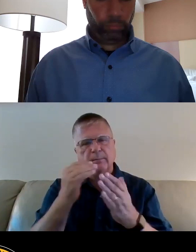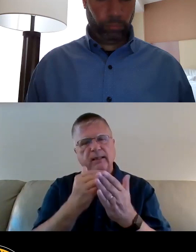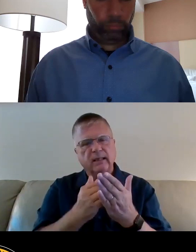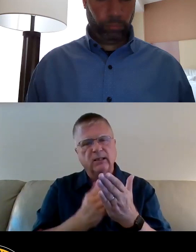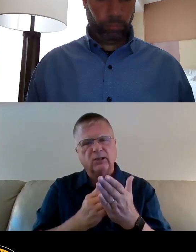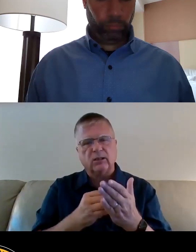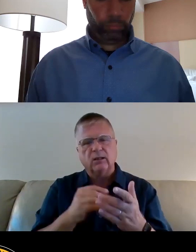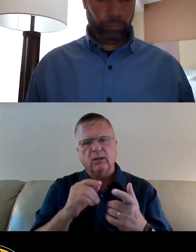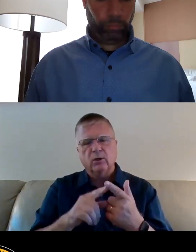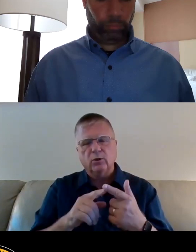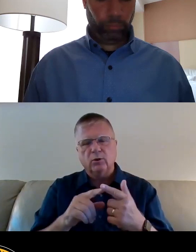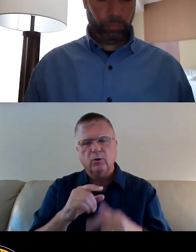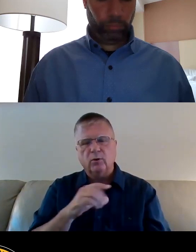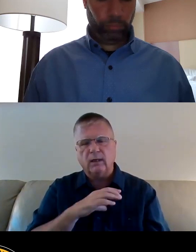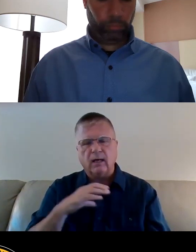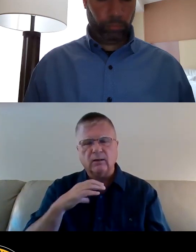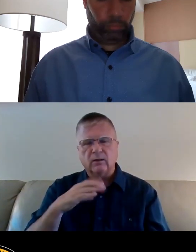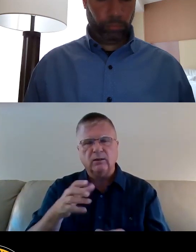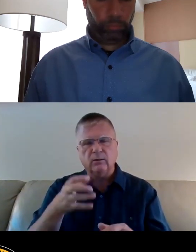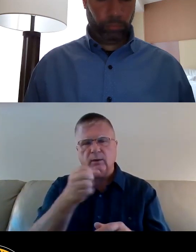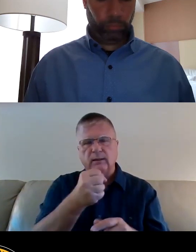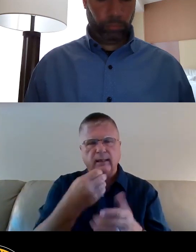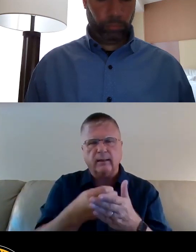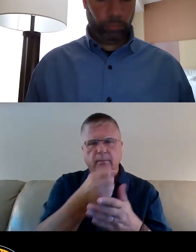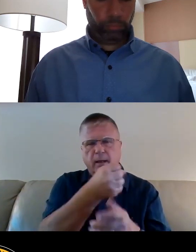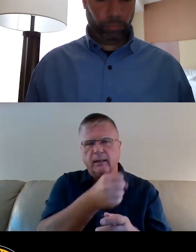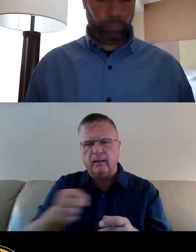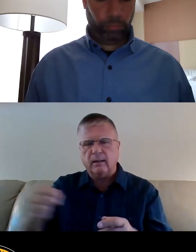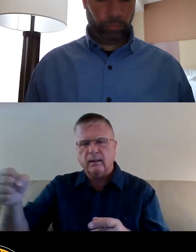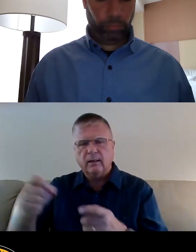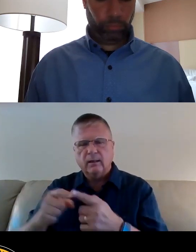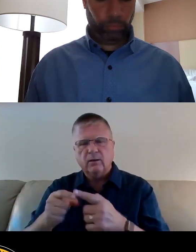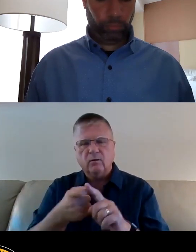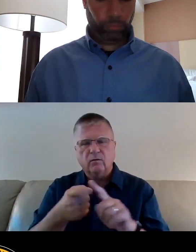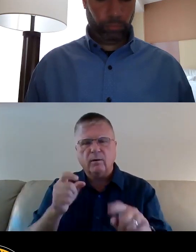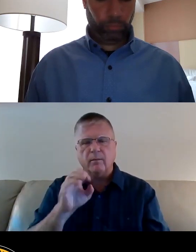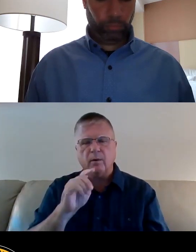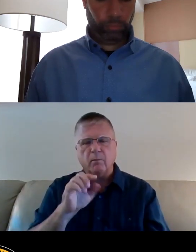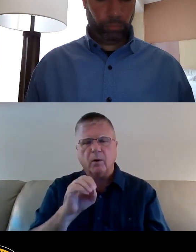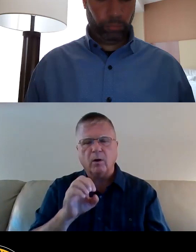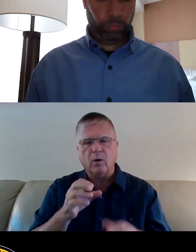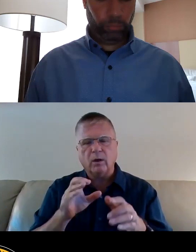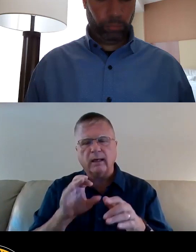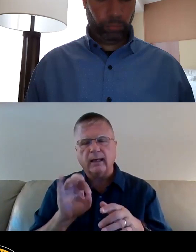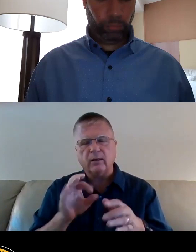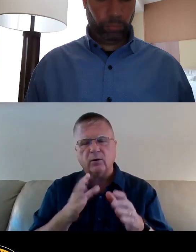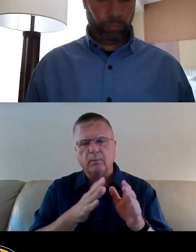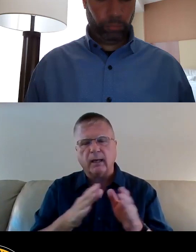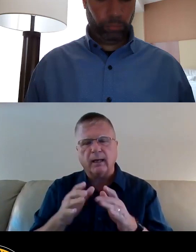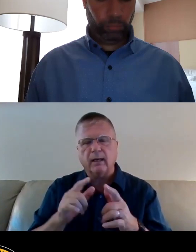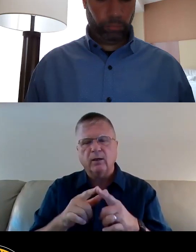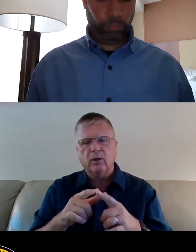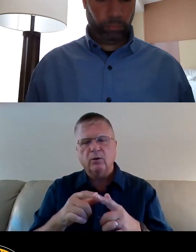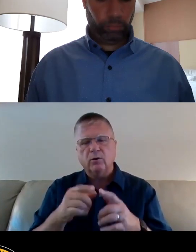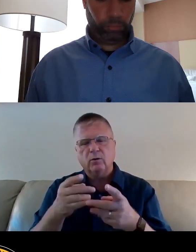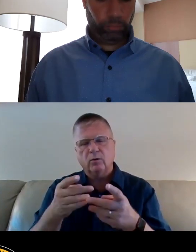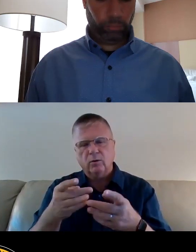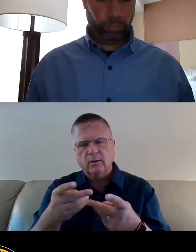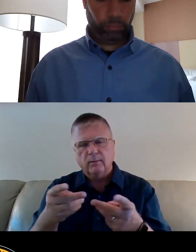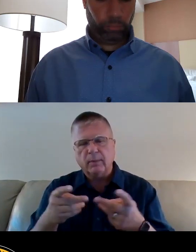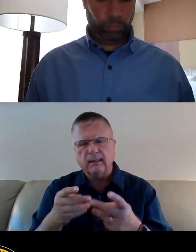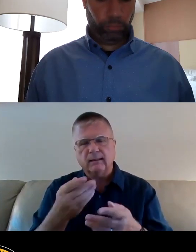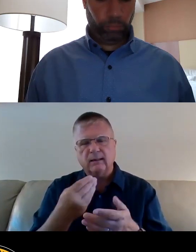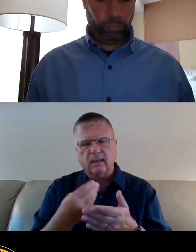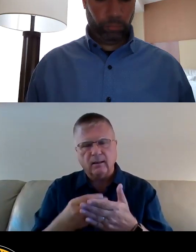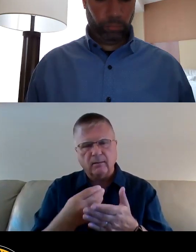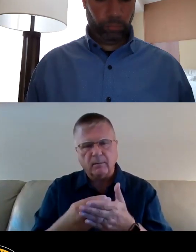would redirect funds from the controversial Monocle and Connector Plan to priorities we ourselves identified for our communities. This is just an